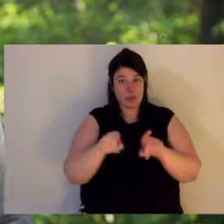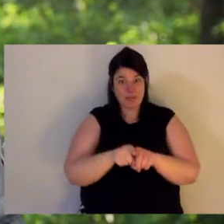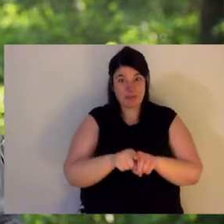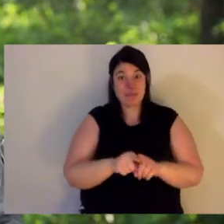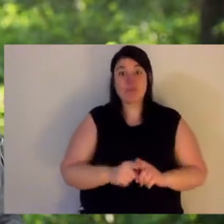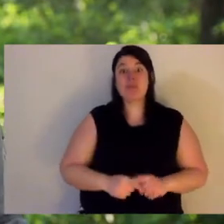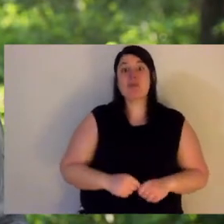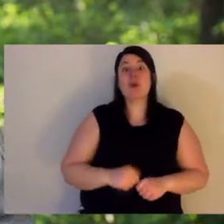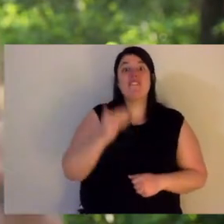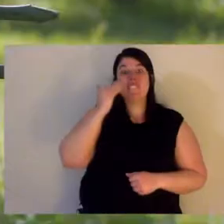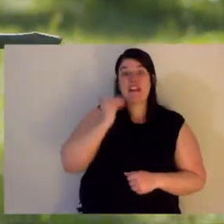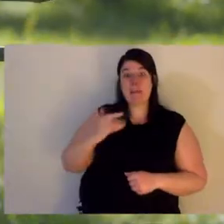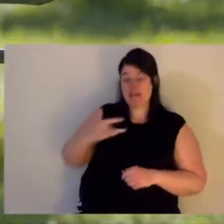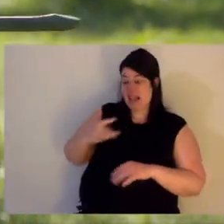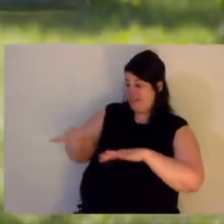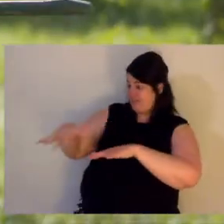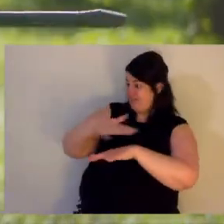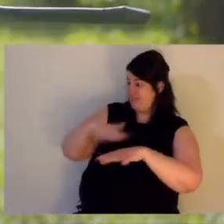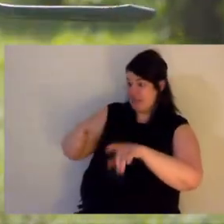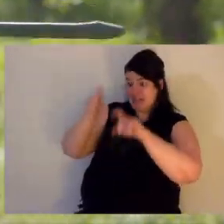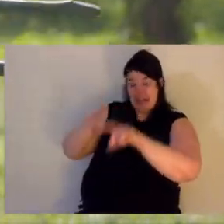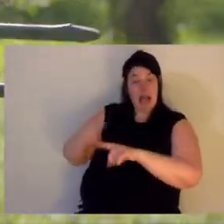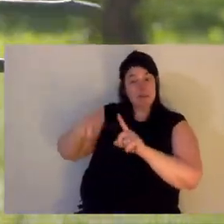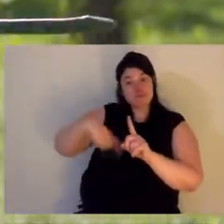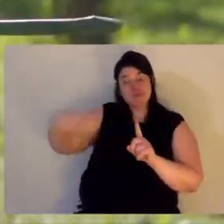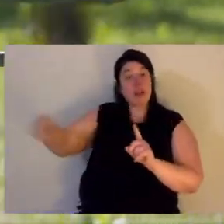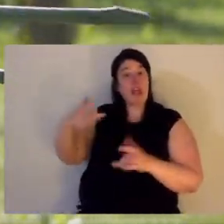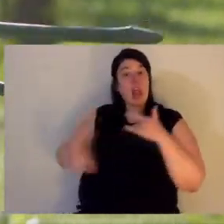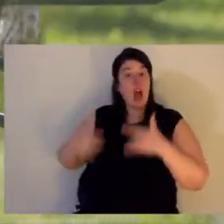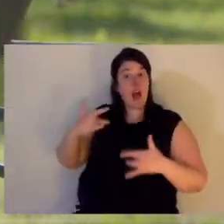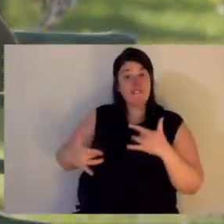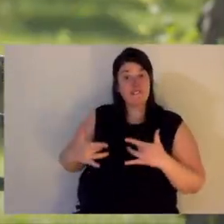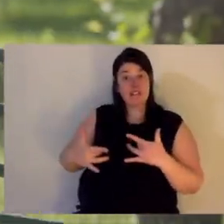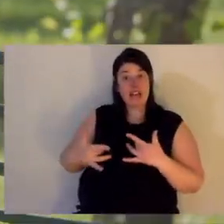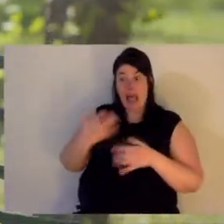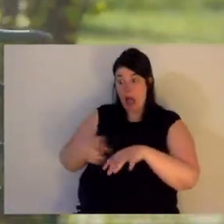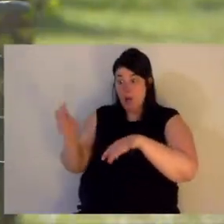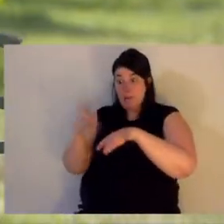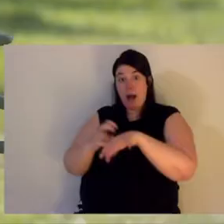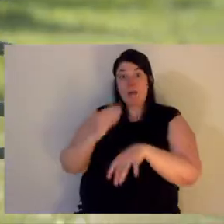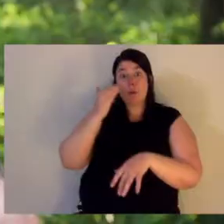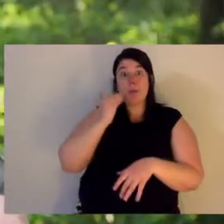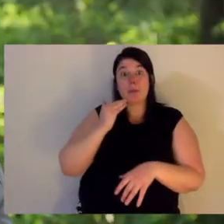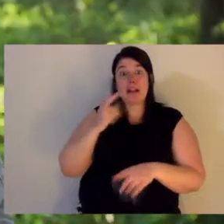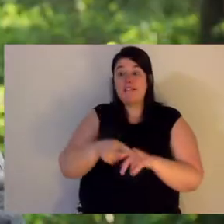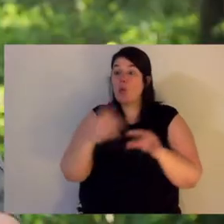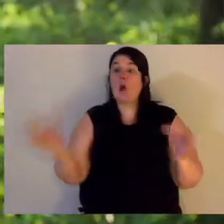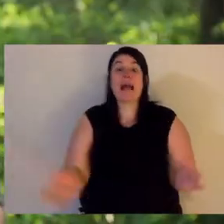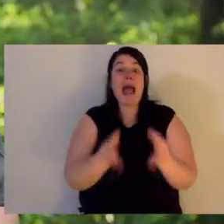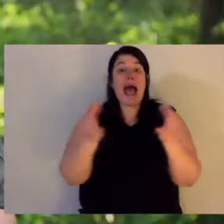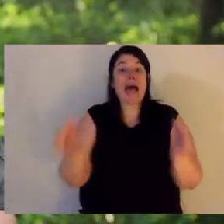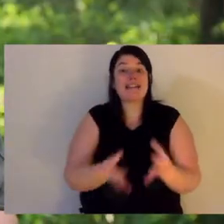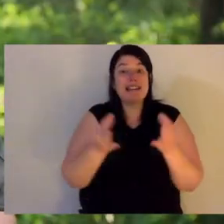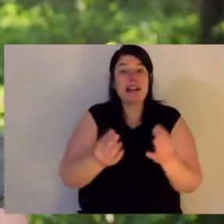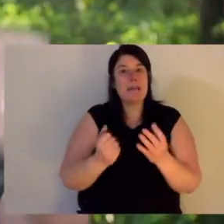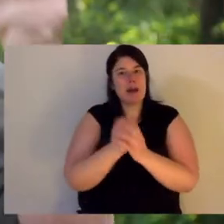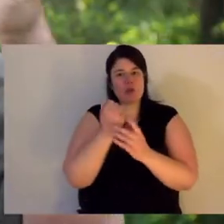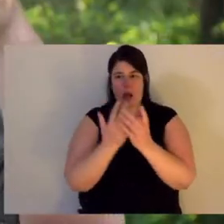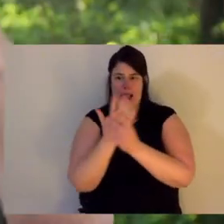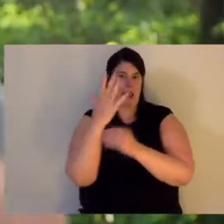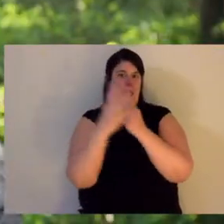get bitten by a female is when you're gardening. Make sure you wear gloves. If you lift up a big rock, that's where a female lives.